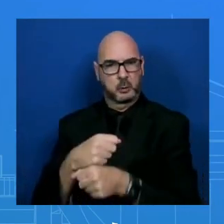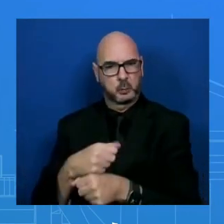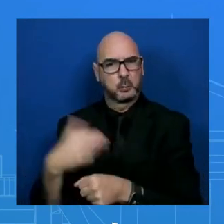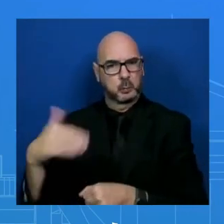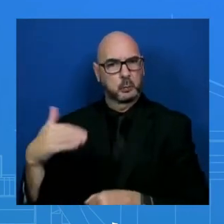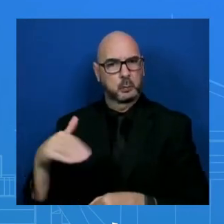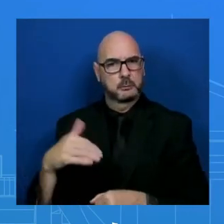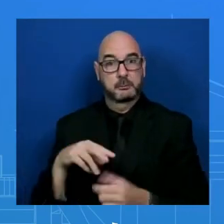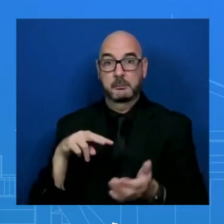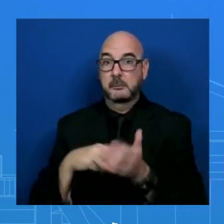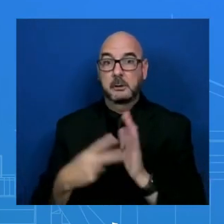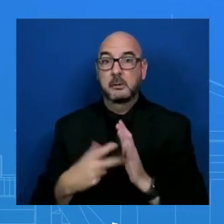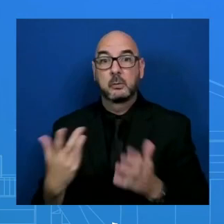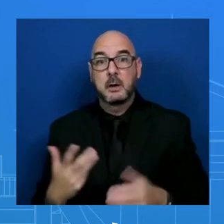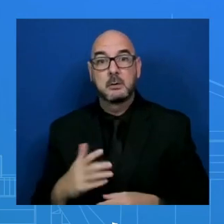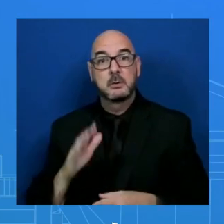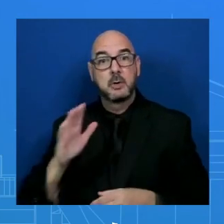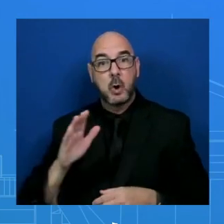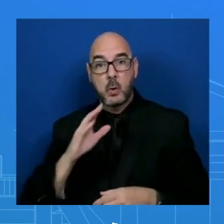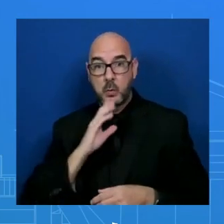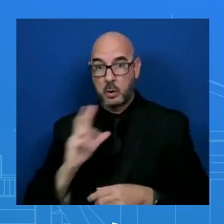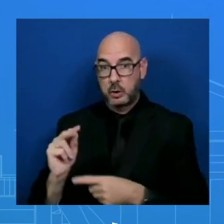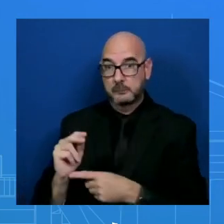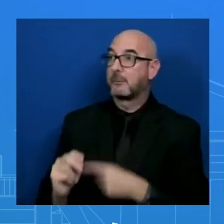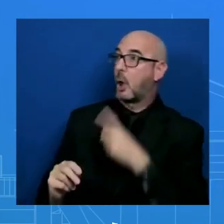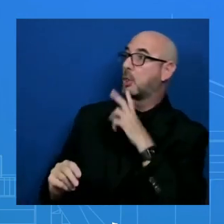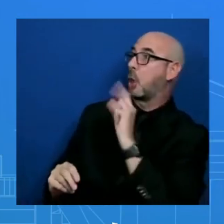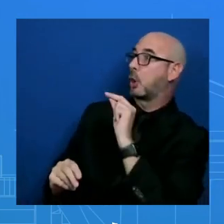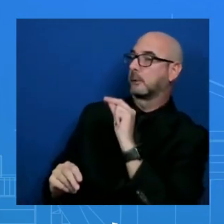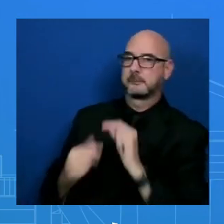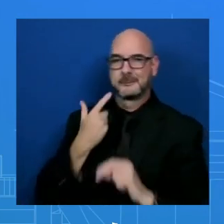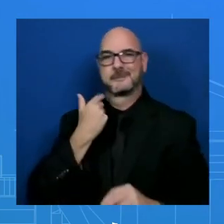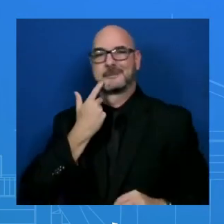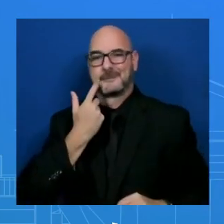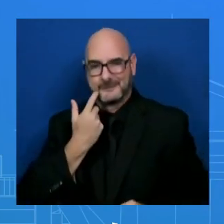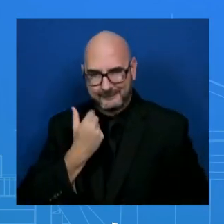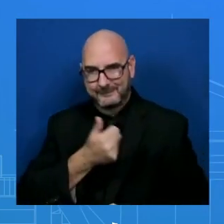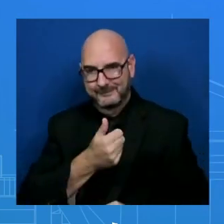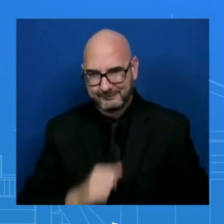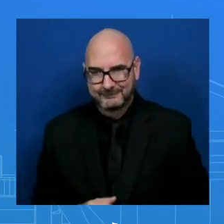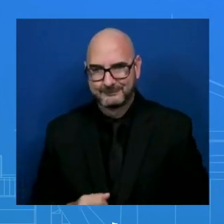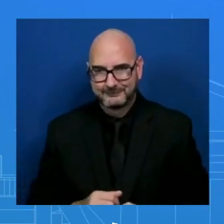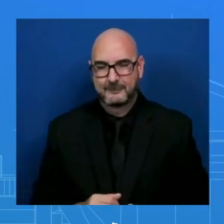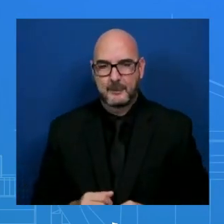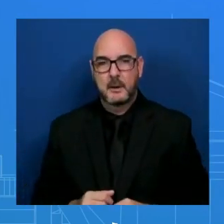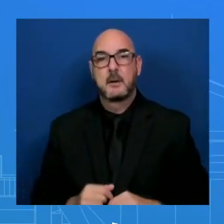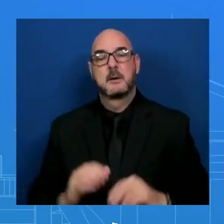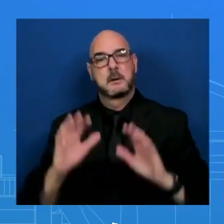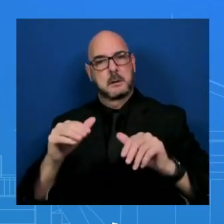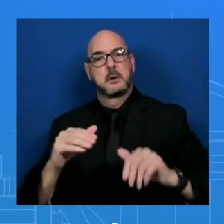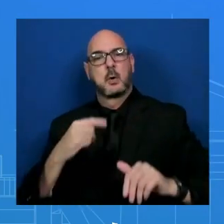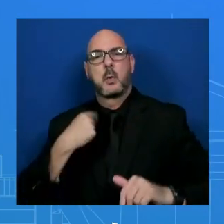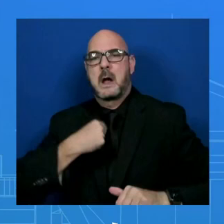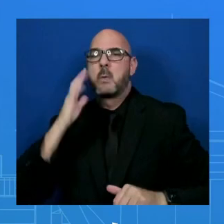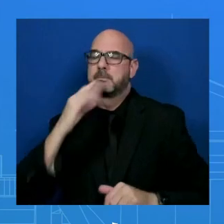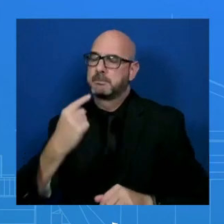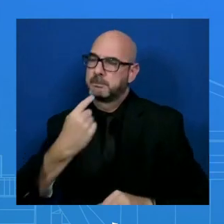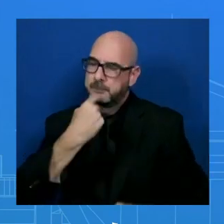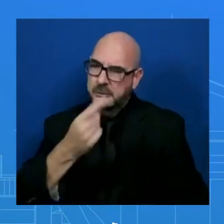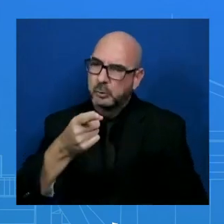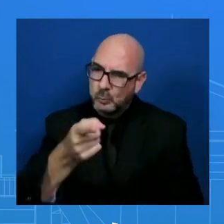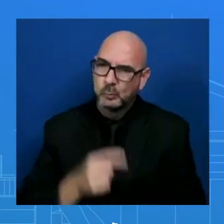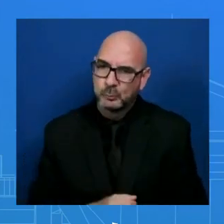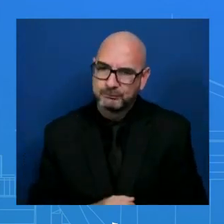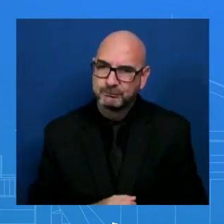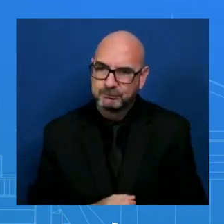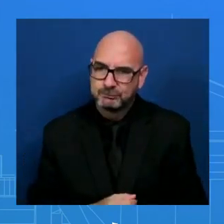30 years old? MS. Thirty. MS. Thirty. That's great. So with in all seriousness, we will miss you, and we are